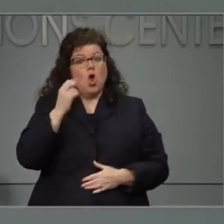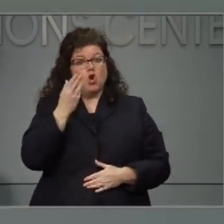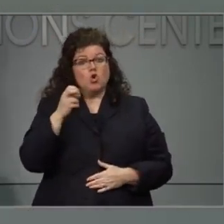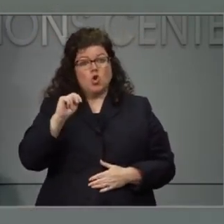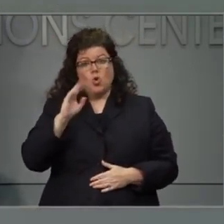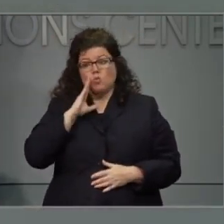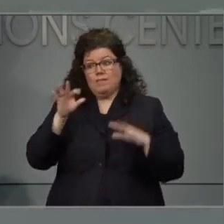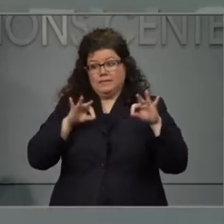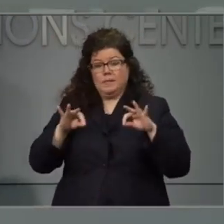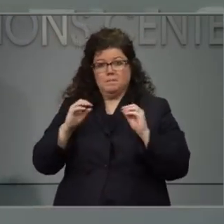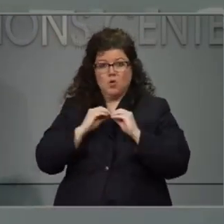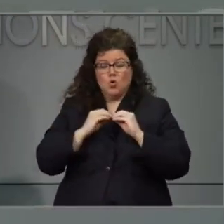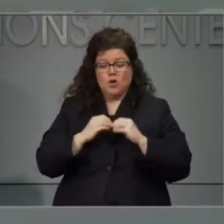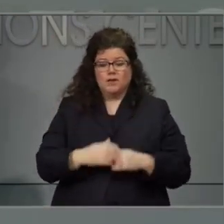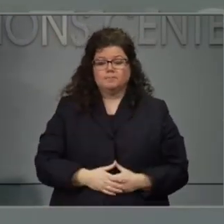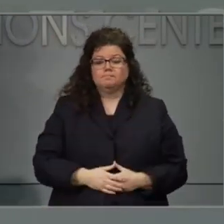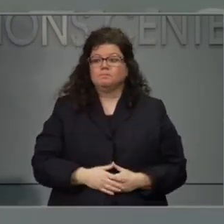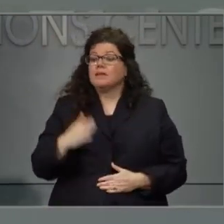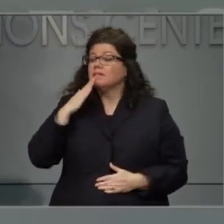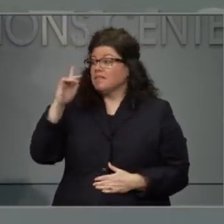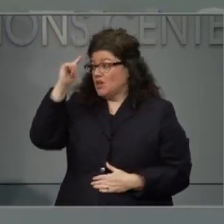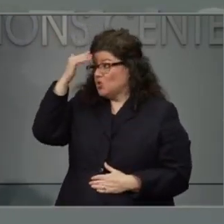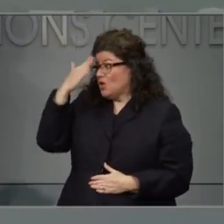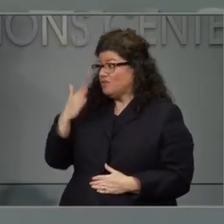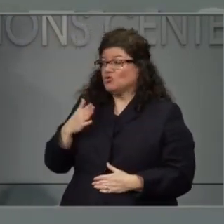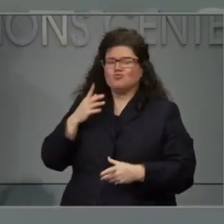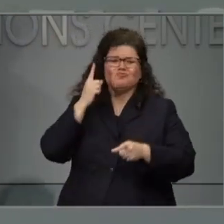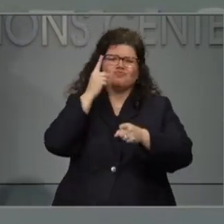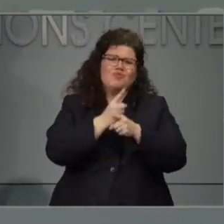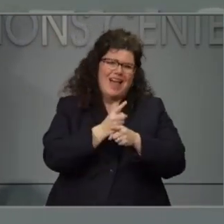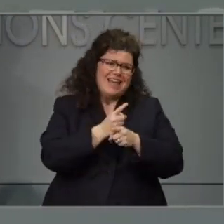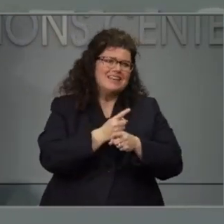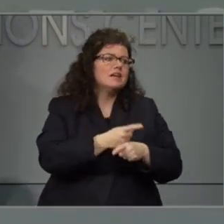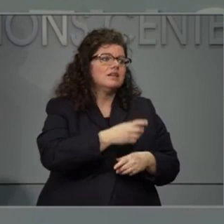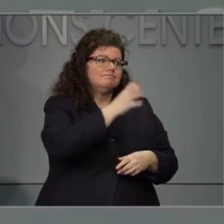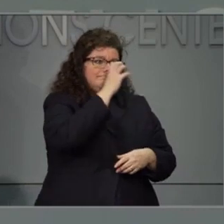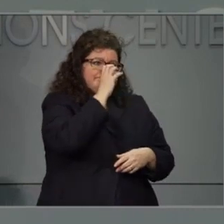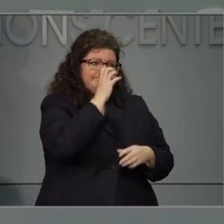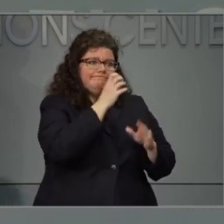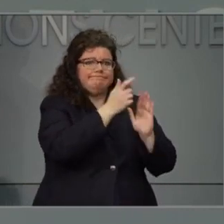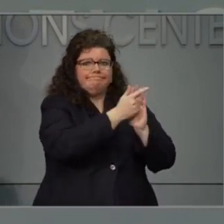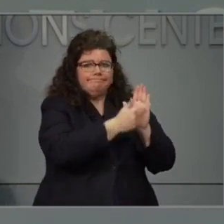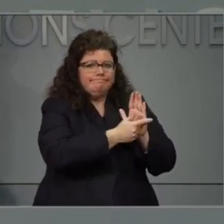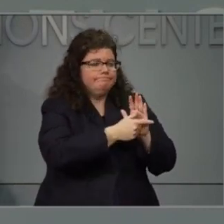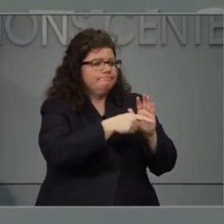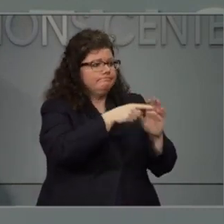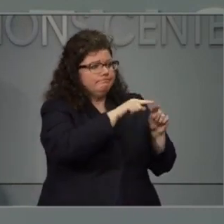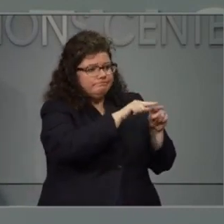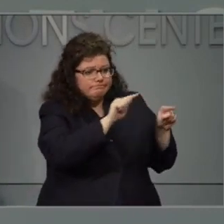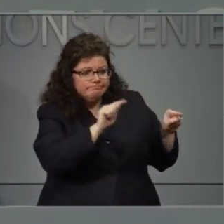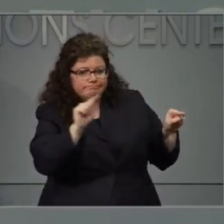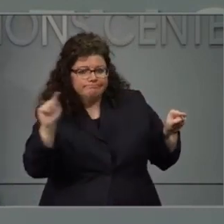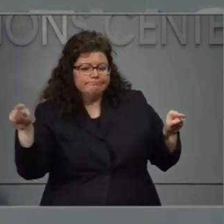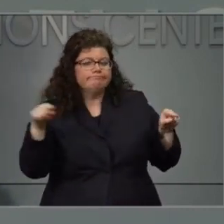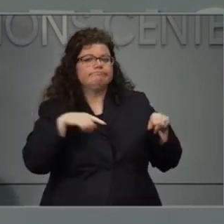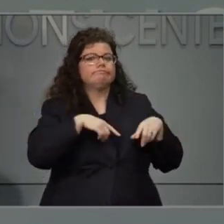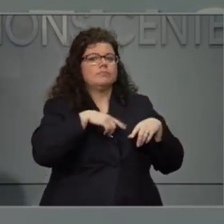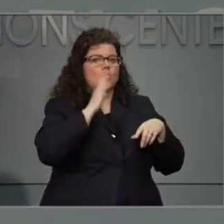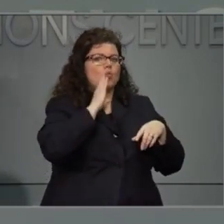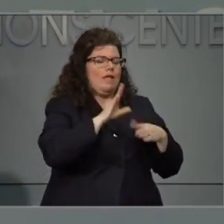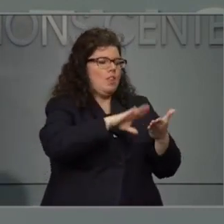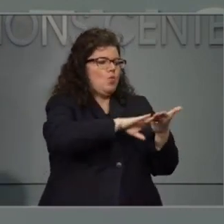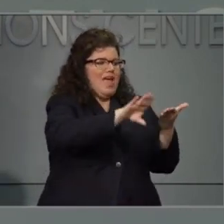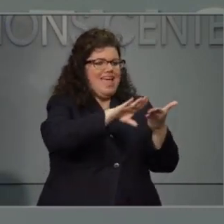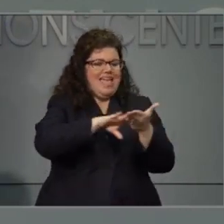Thank you, sir. I think you got that exactly right. We will waive some additional regulations to allow for flexibilities around bed space